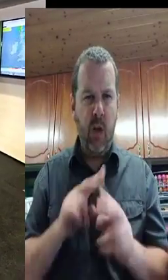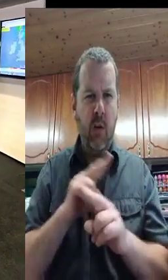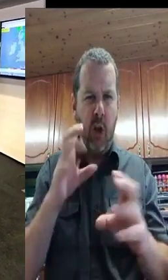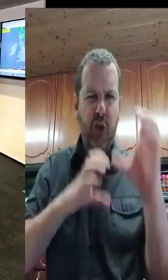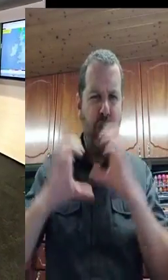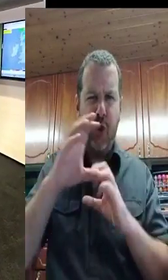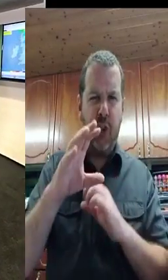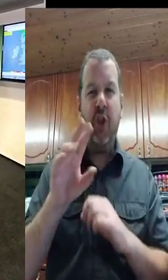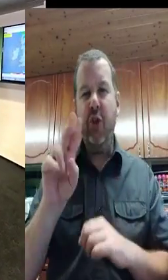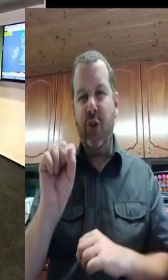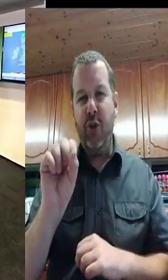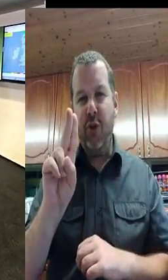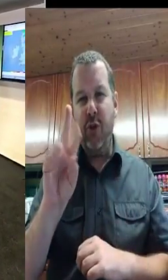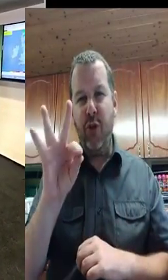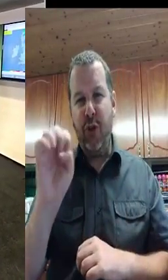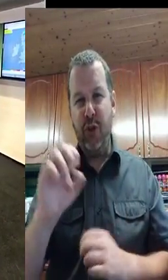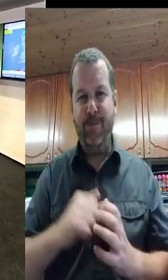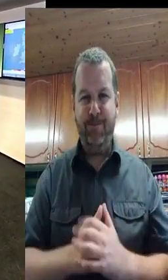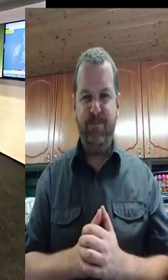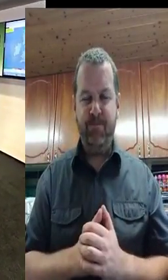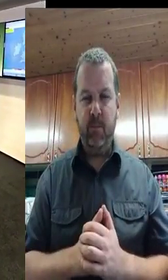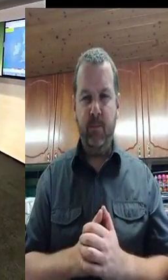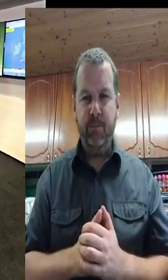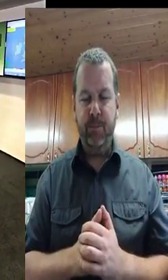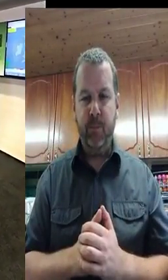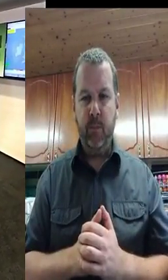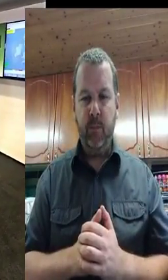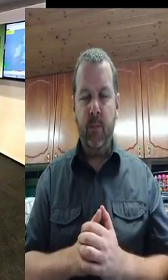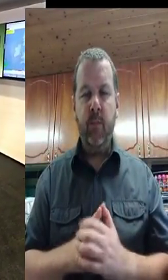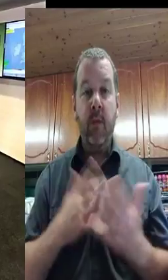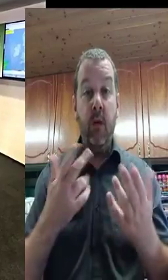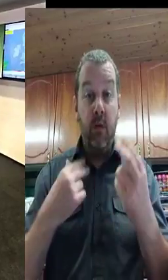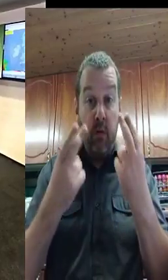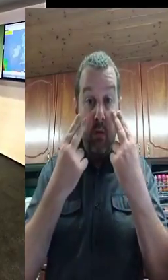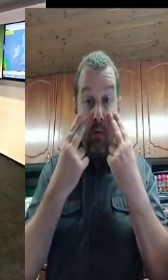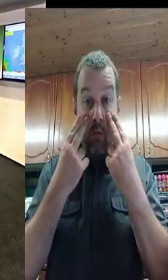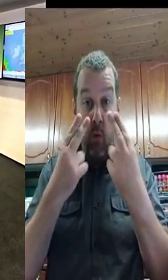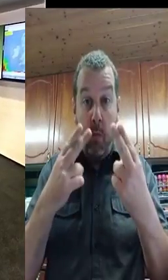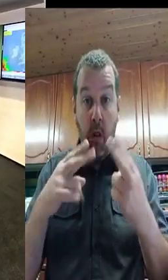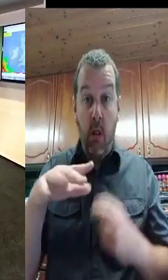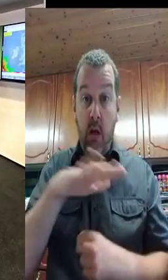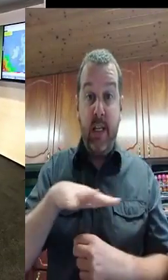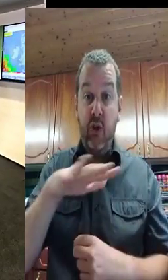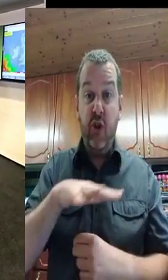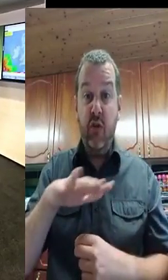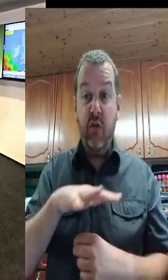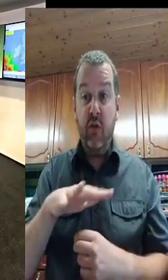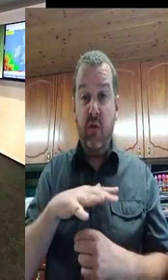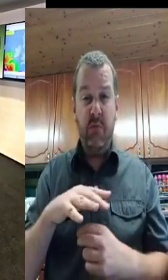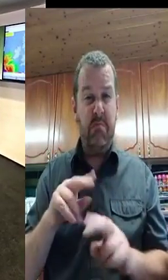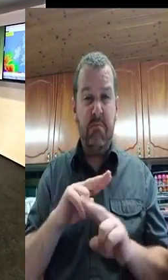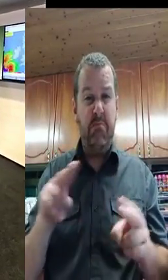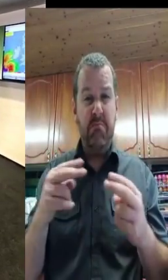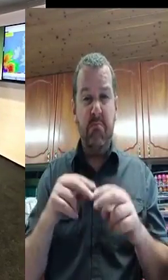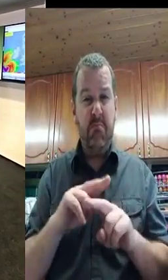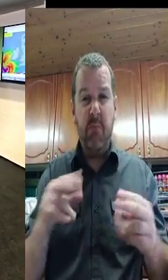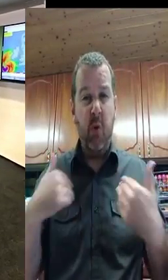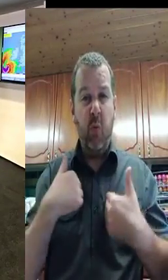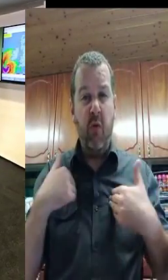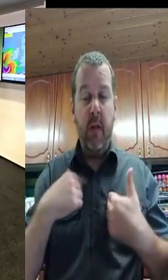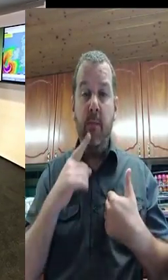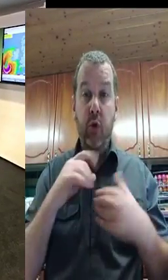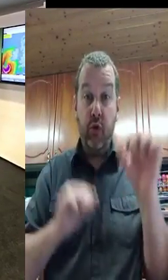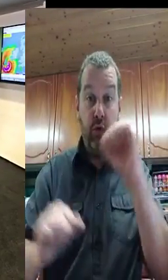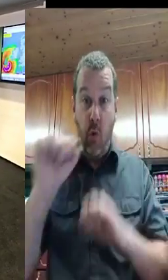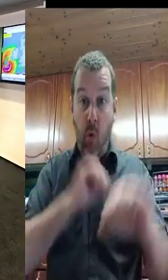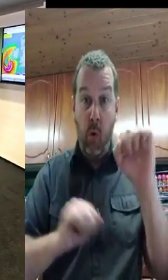There is a significant risk of localised coastal flooding associated with those